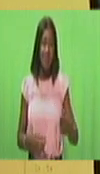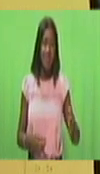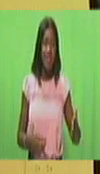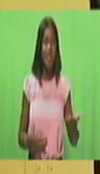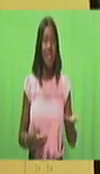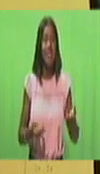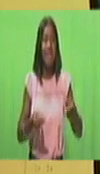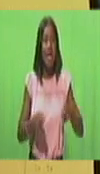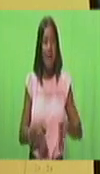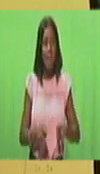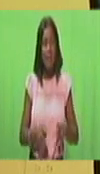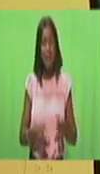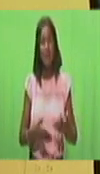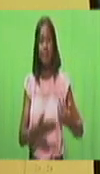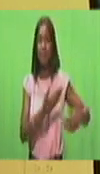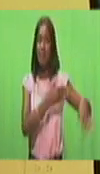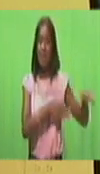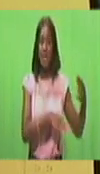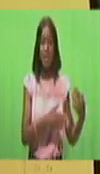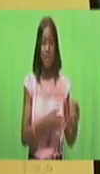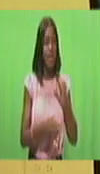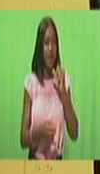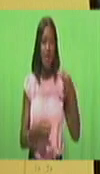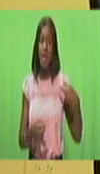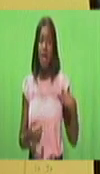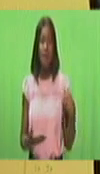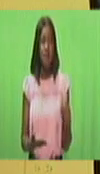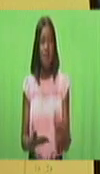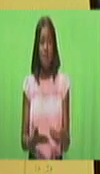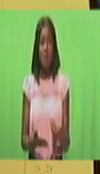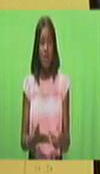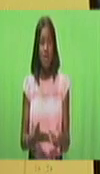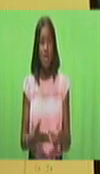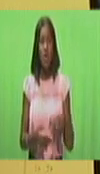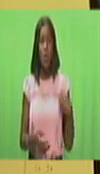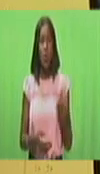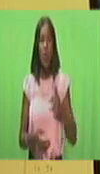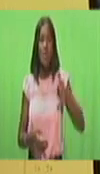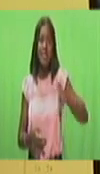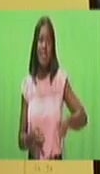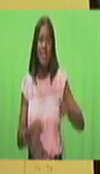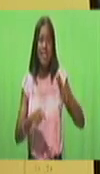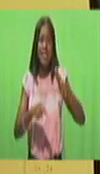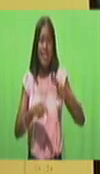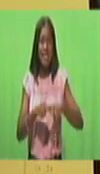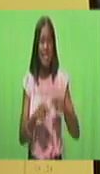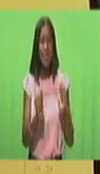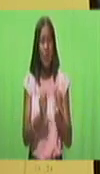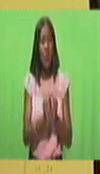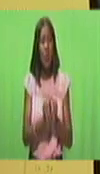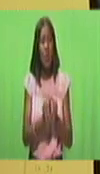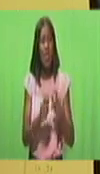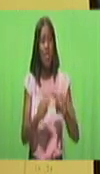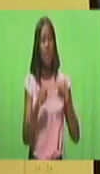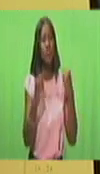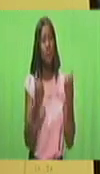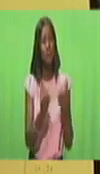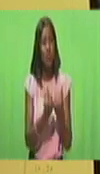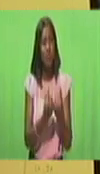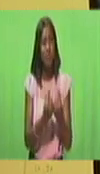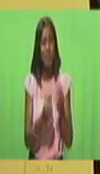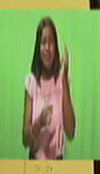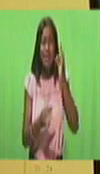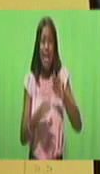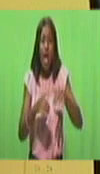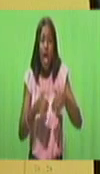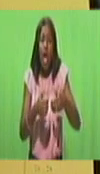last number of years. We don't have the money. Therefore, we need to sit down with this high-power group to decide how we are going